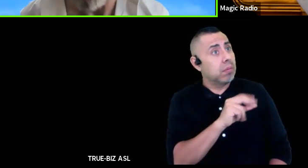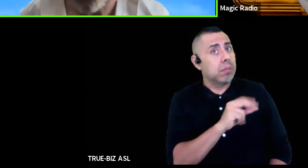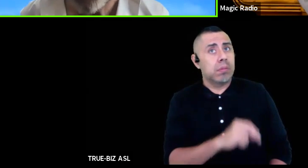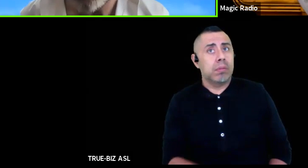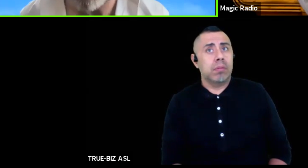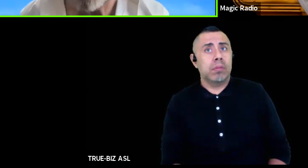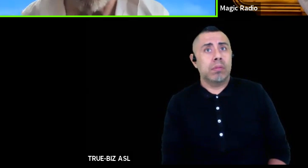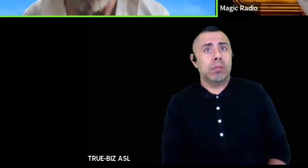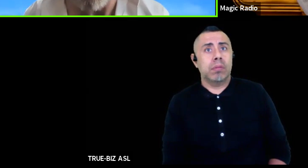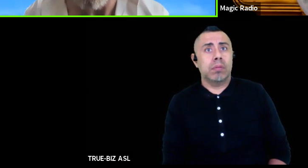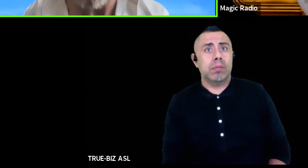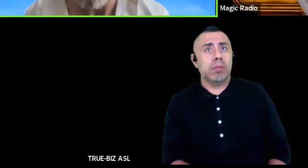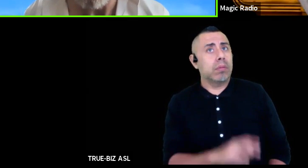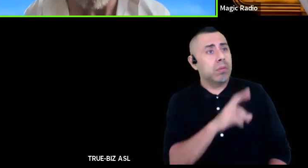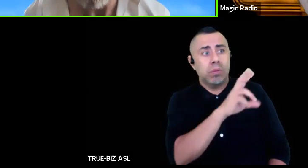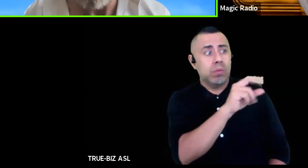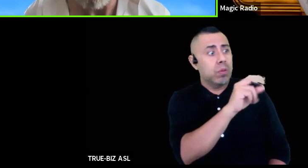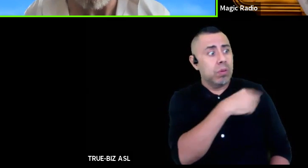no I don't